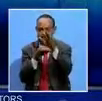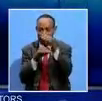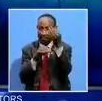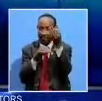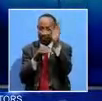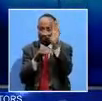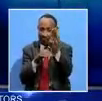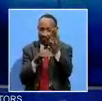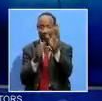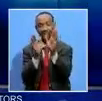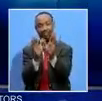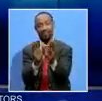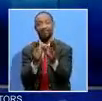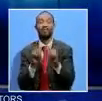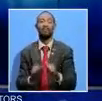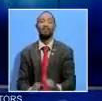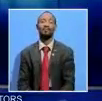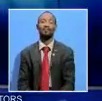Facebook page.